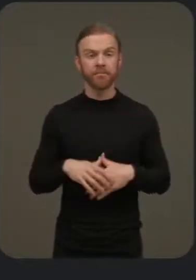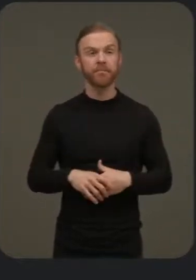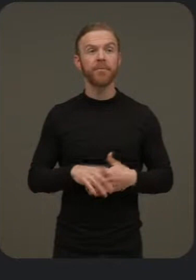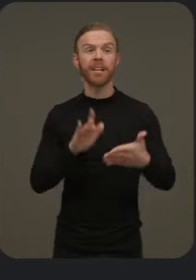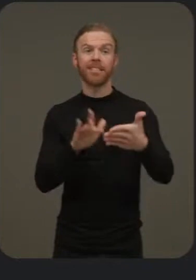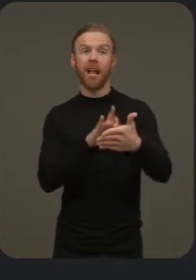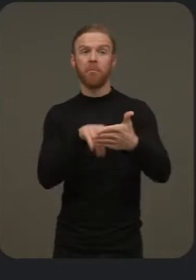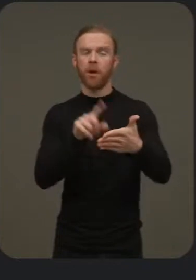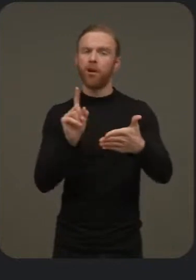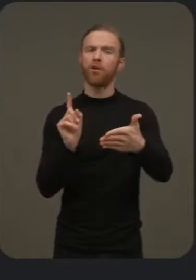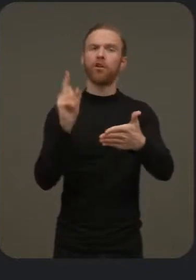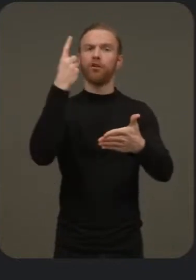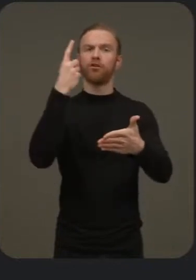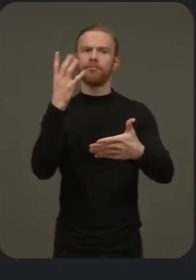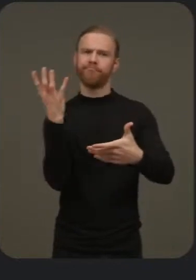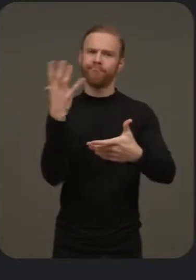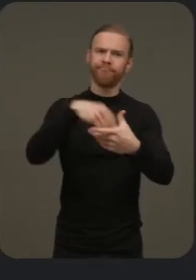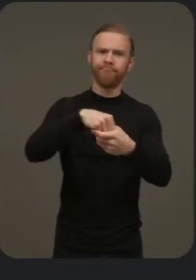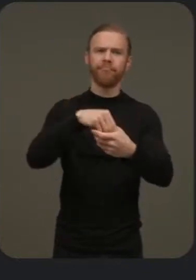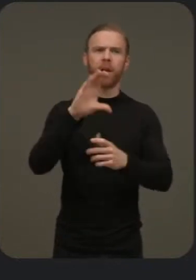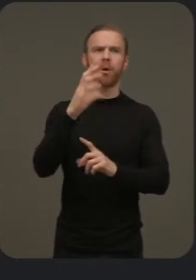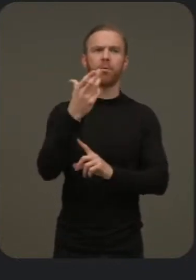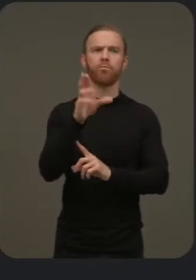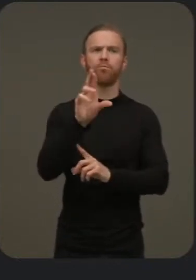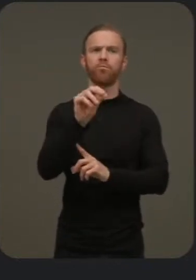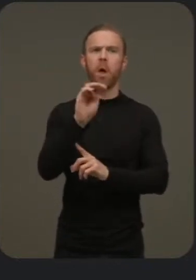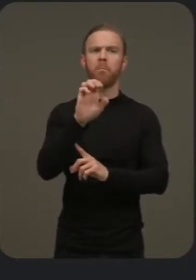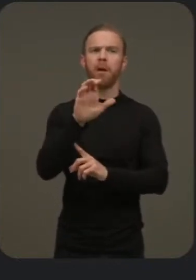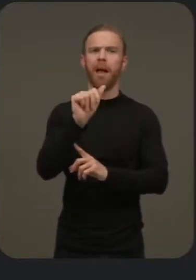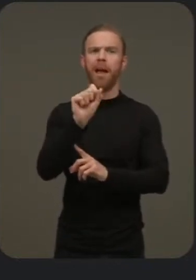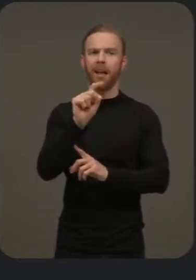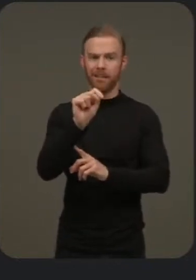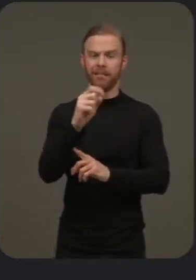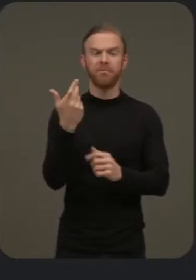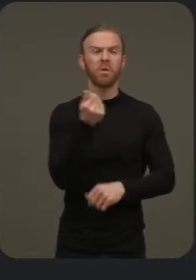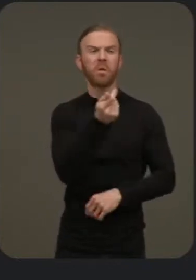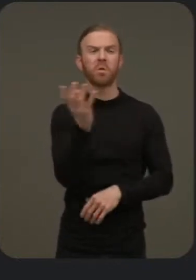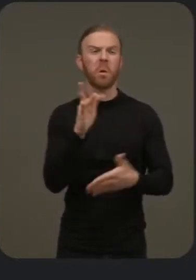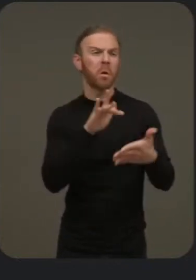first tablet with Chromecast built in. So with a few taps,